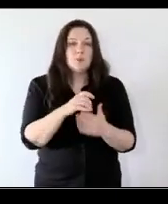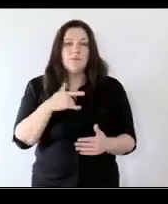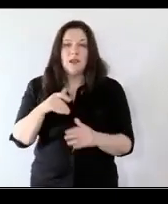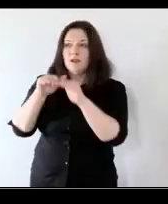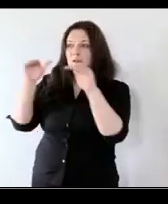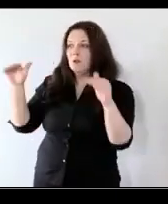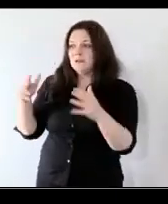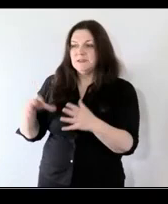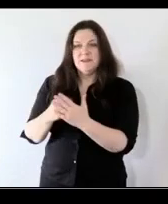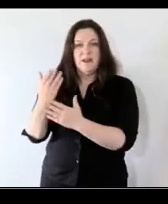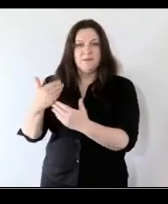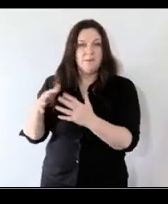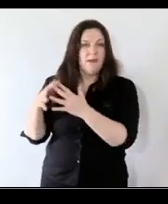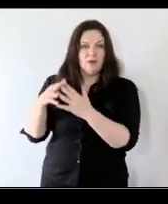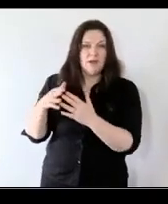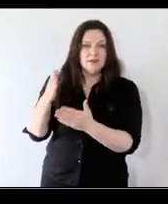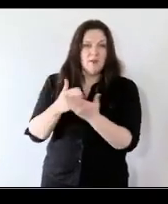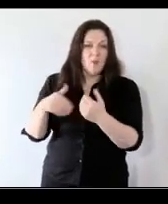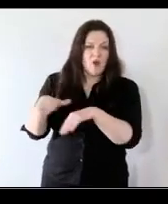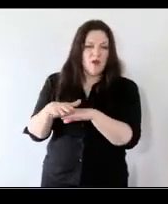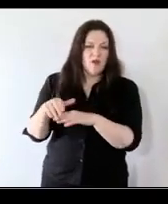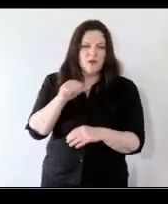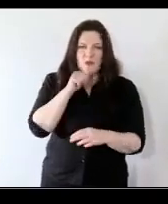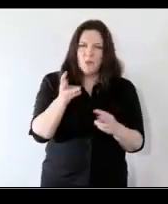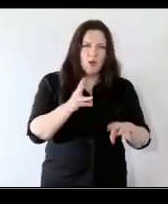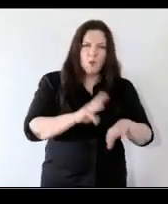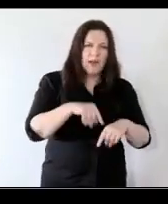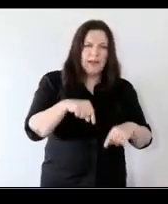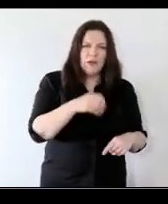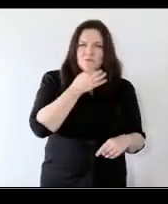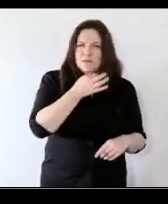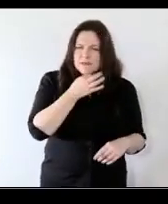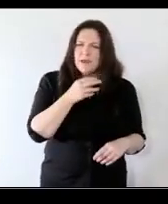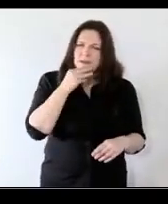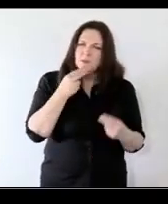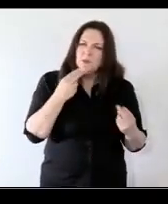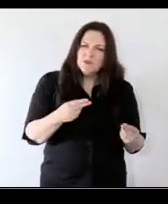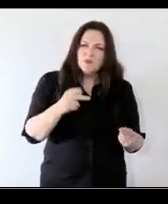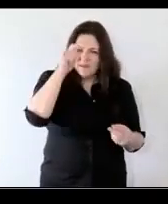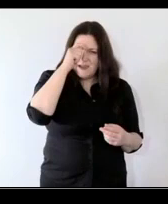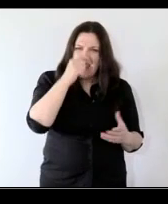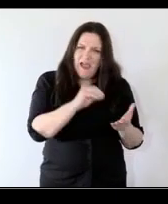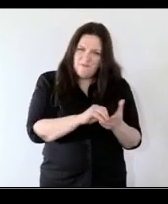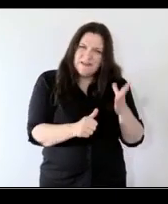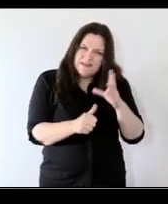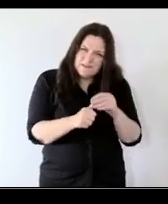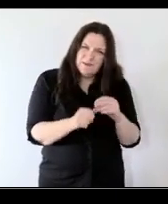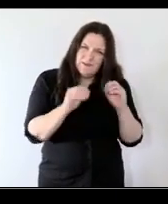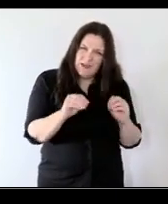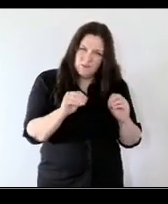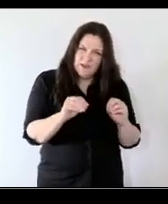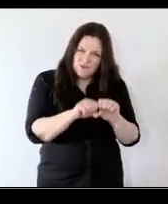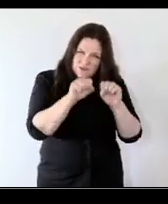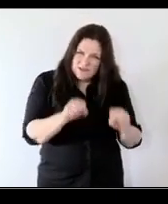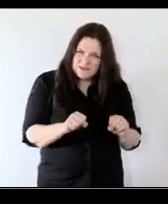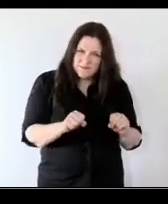developed in america or somewhere else and say oh they will work here without taking account of the fact we have very specific education system